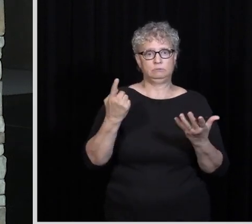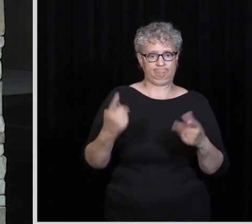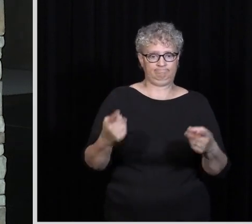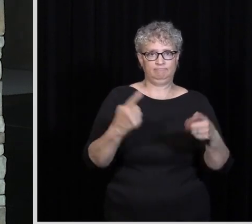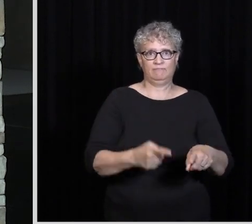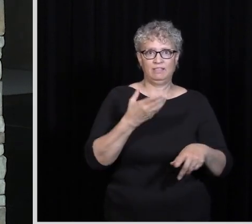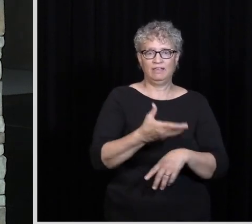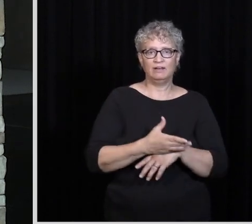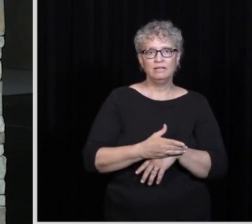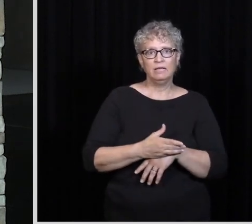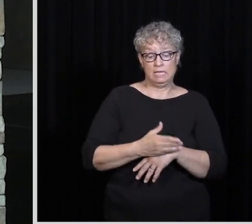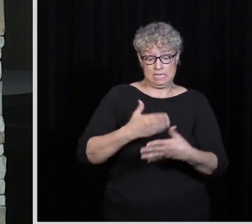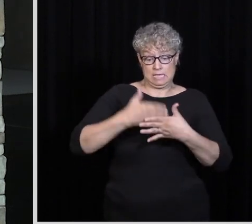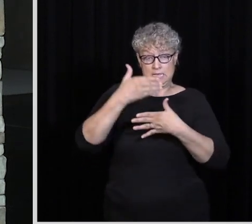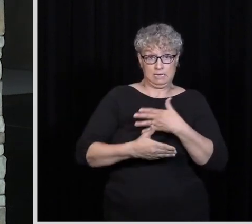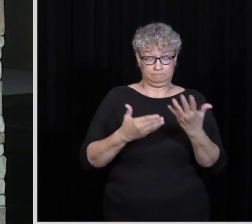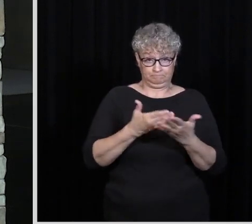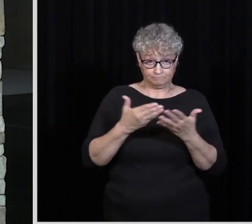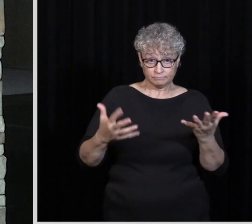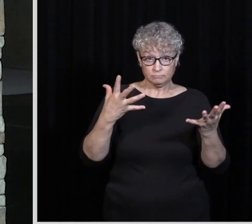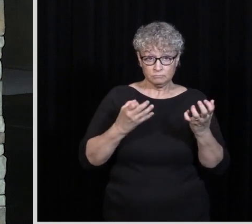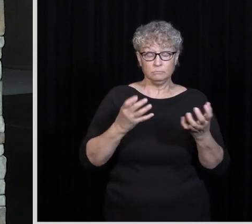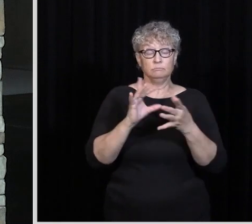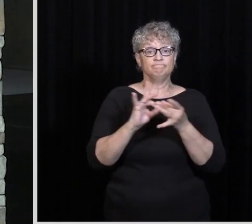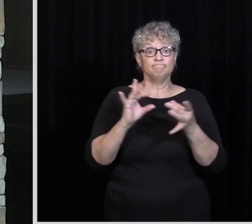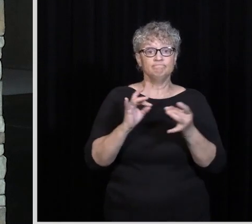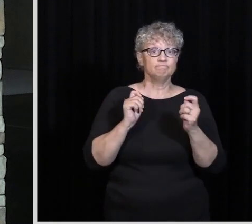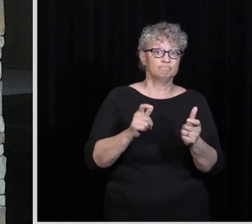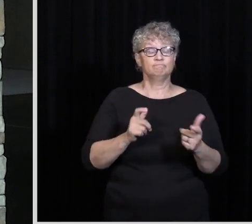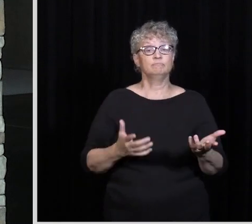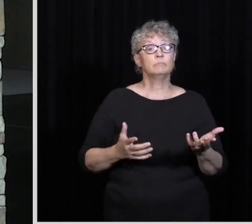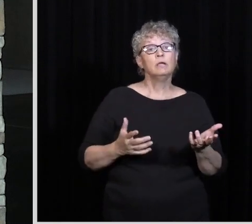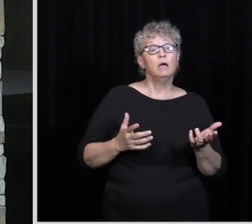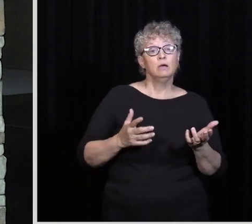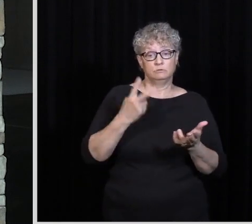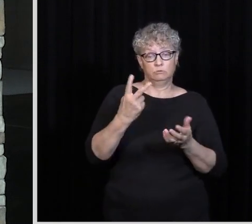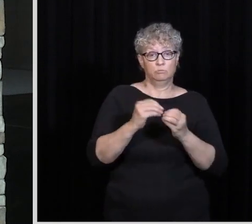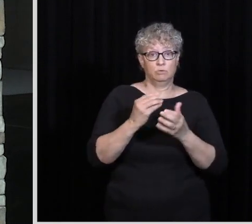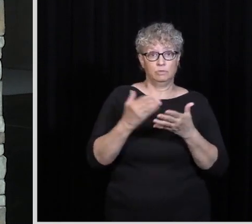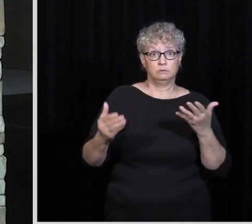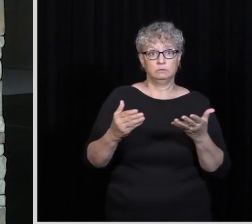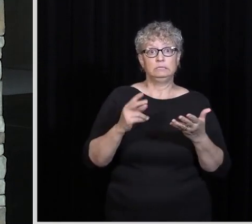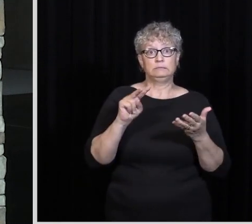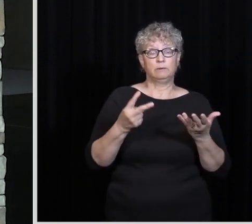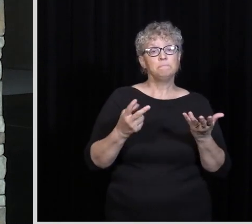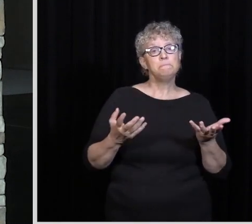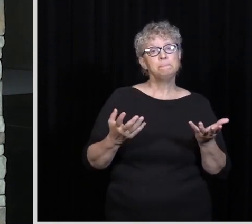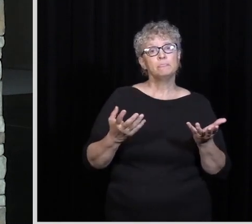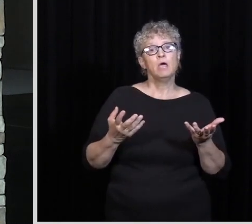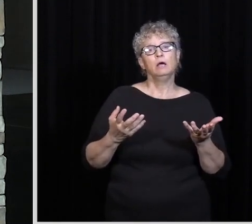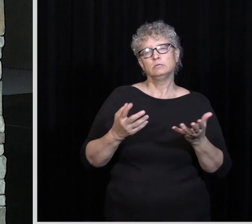on. The next thing I want to just really talk to you about quickly, two more things. The second thing is